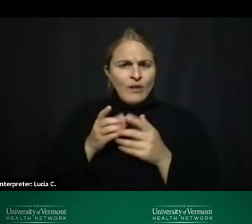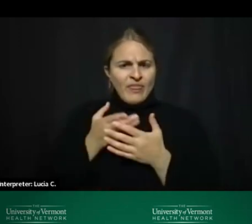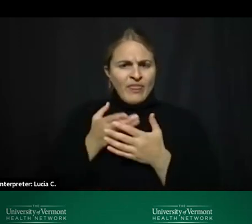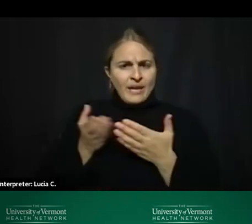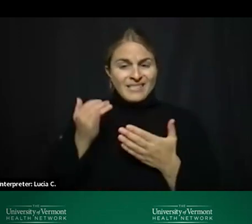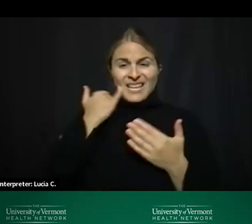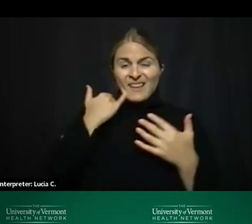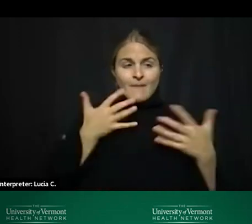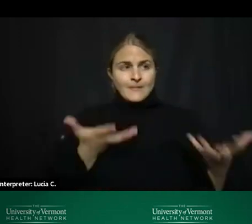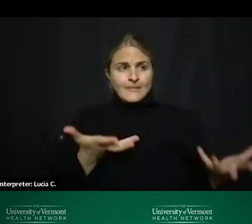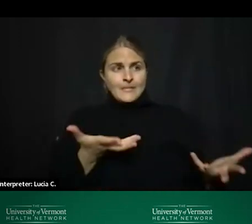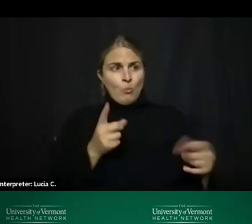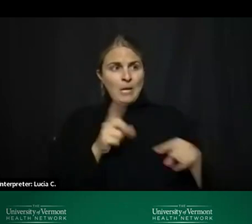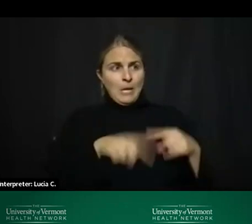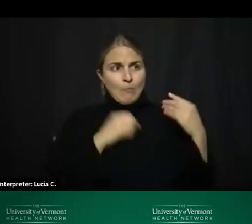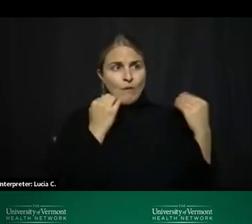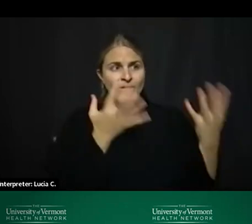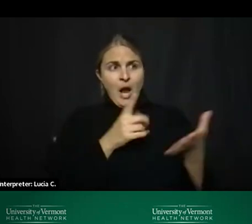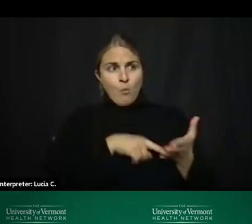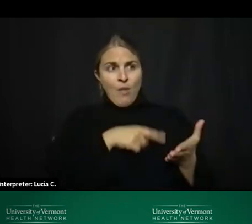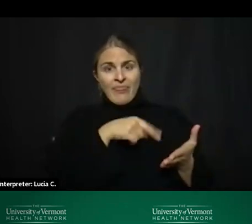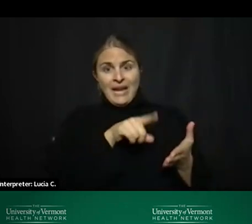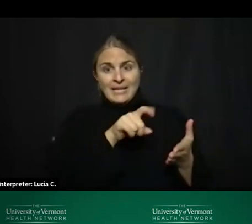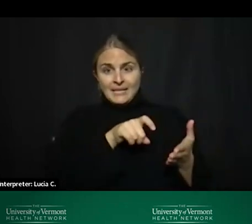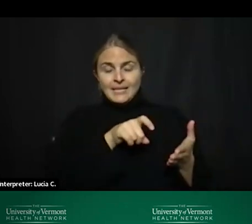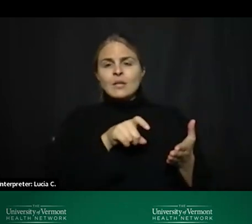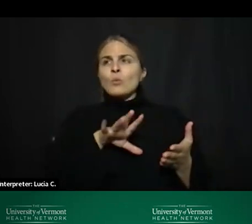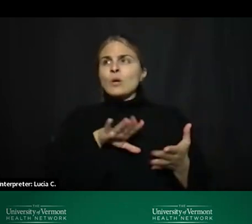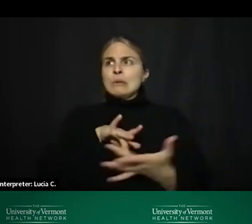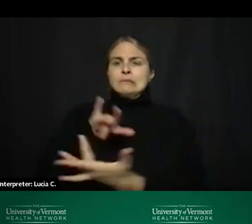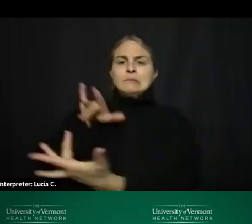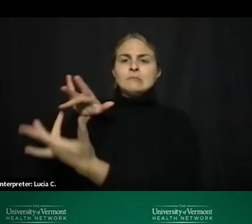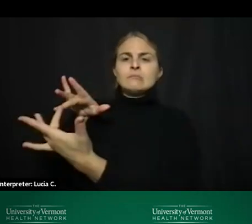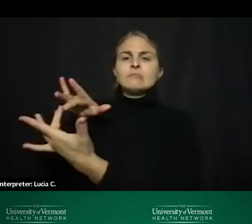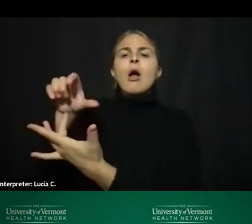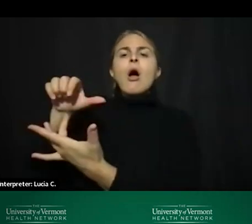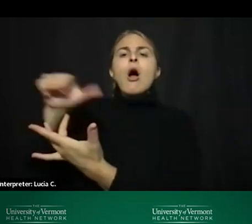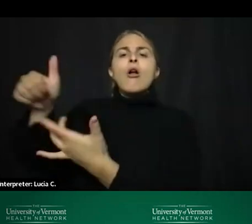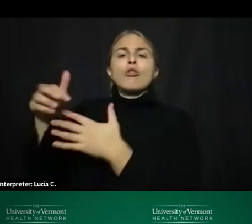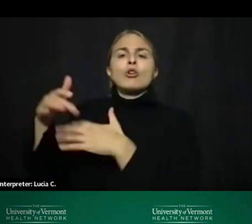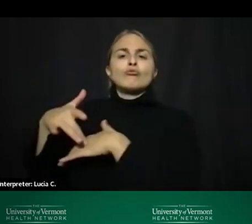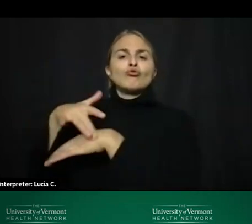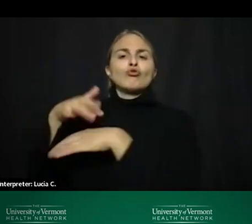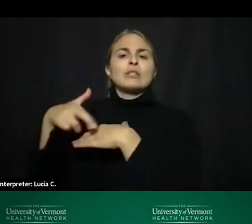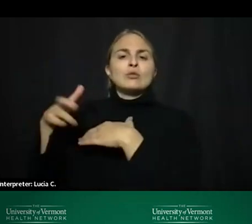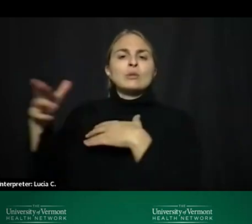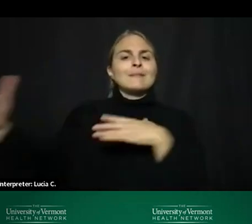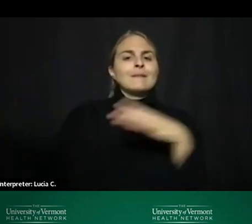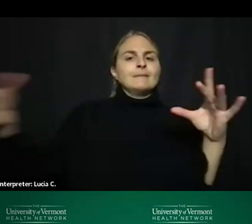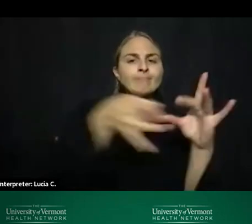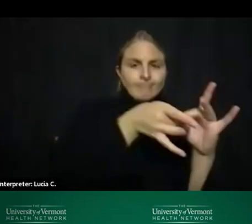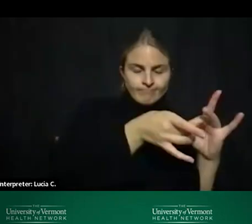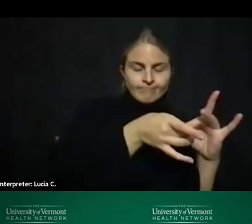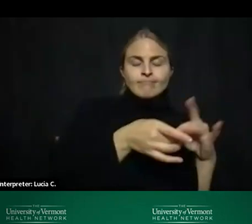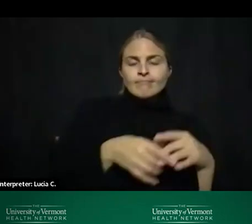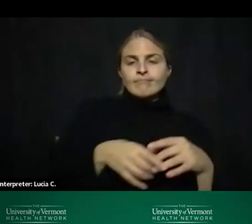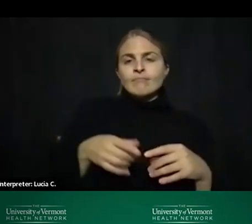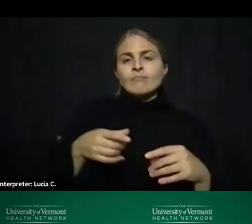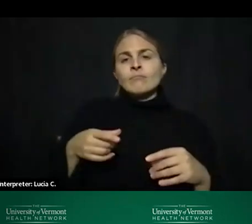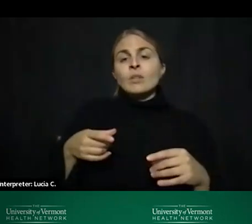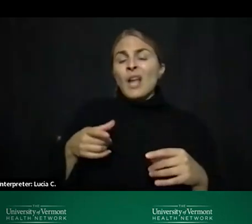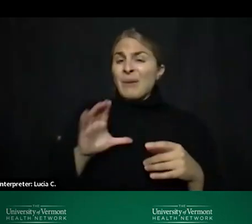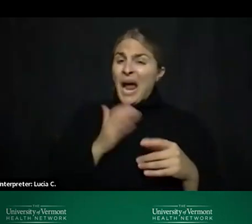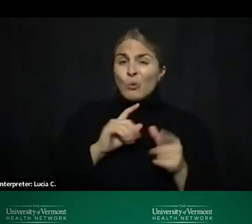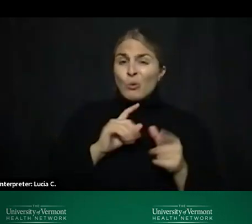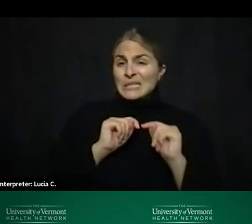beyond what we are able to provide um the the team that charlotte and katie and community health centers has assembled